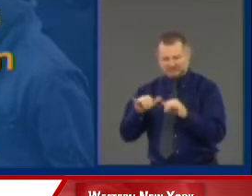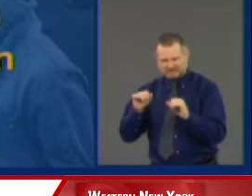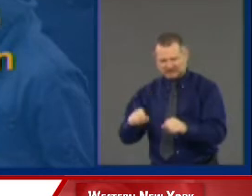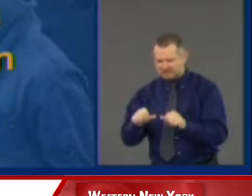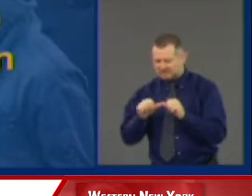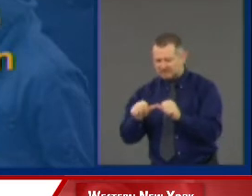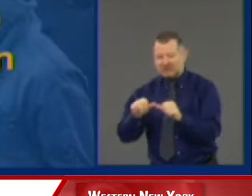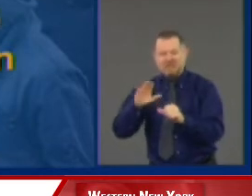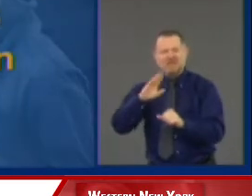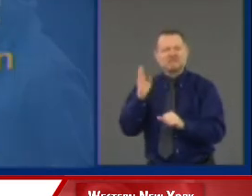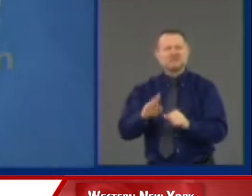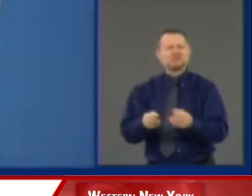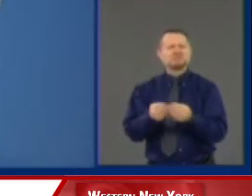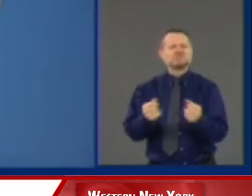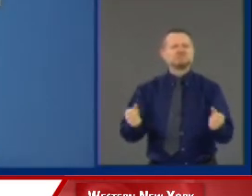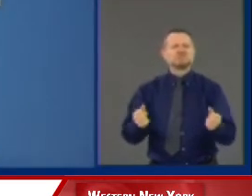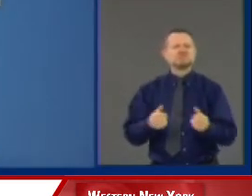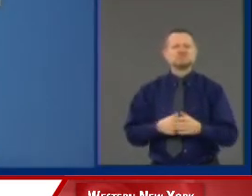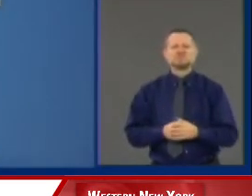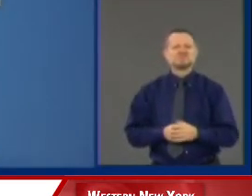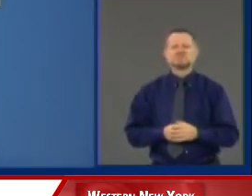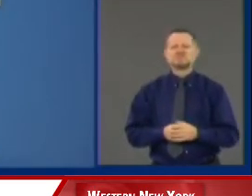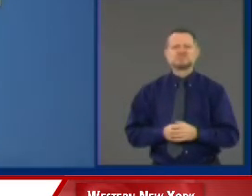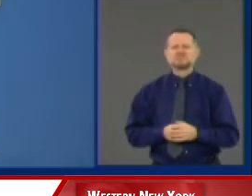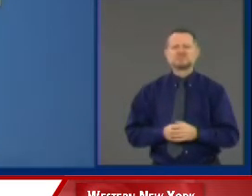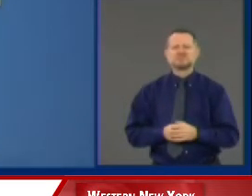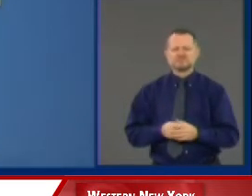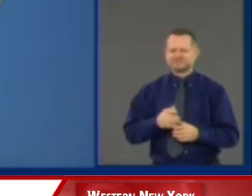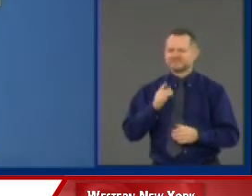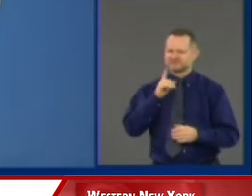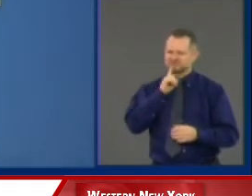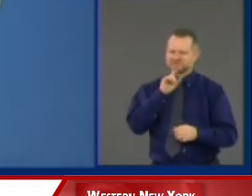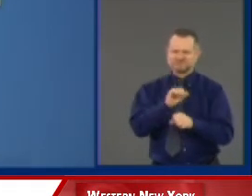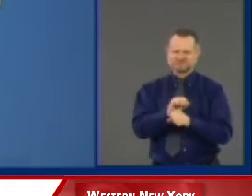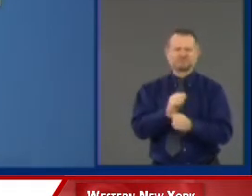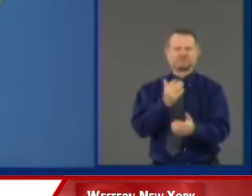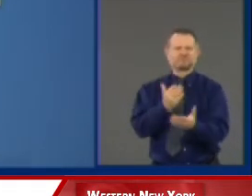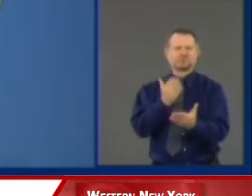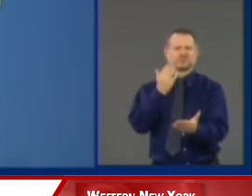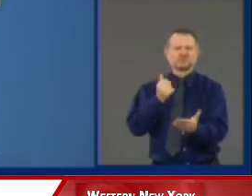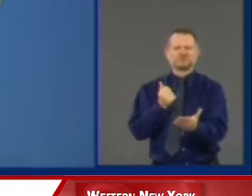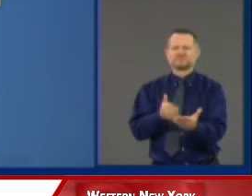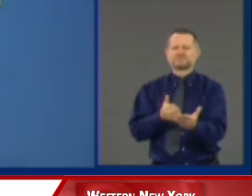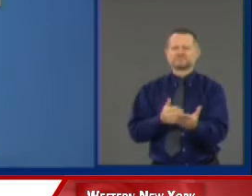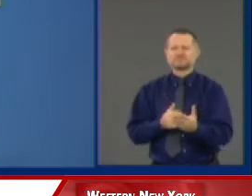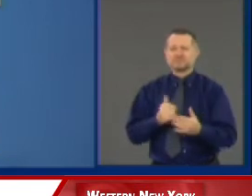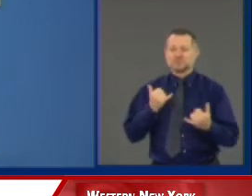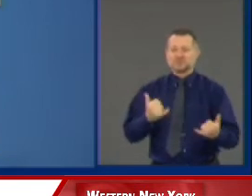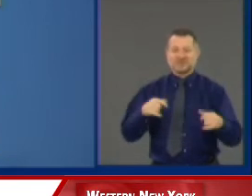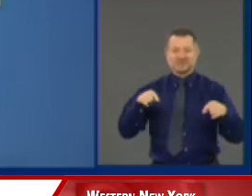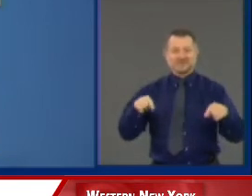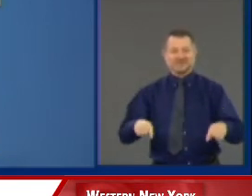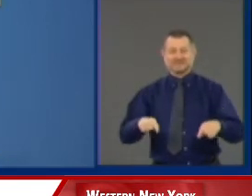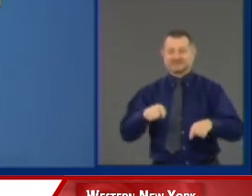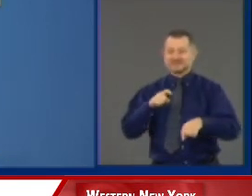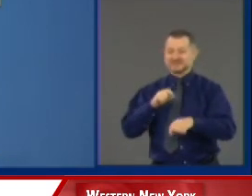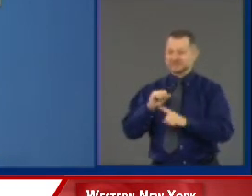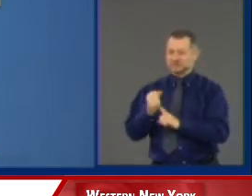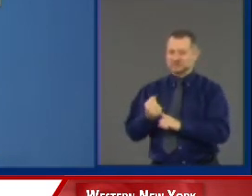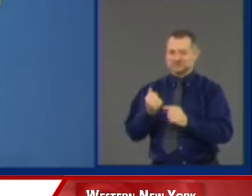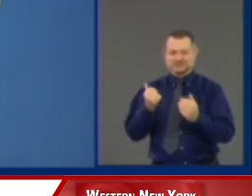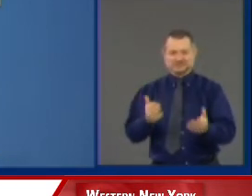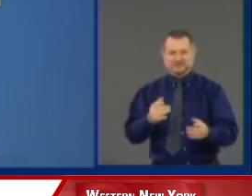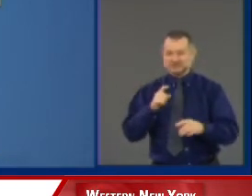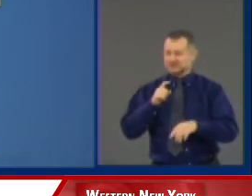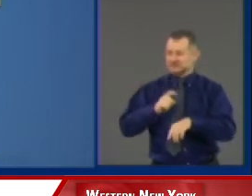That is true. That is true. So let's use this moment as a moment